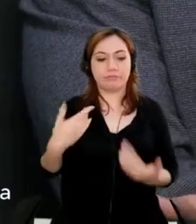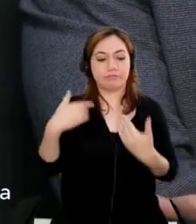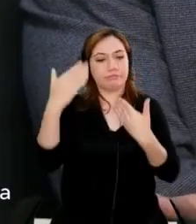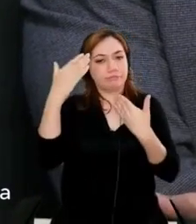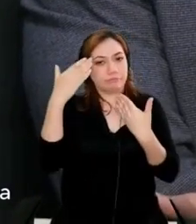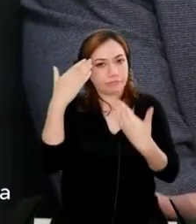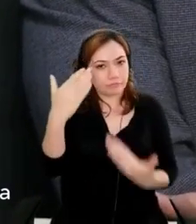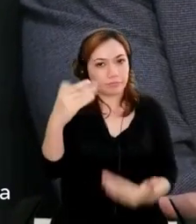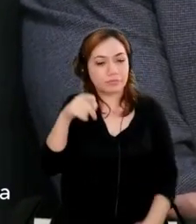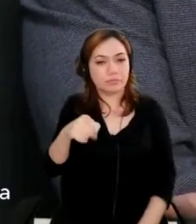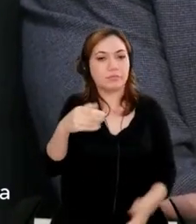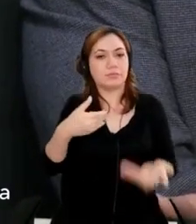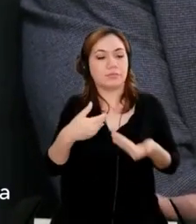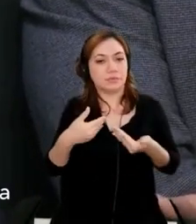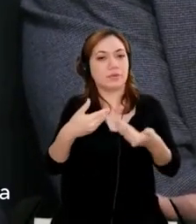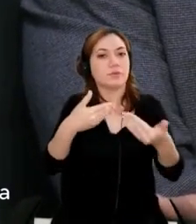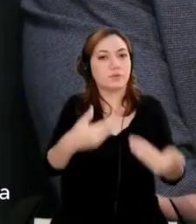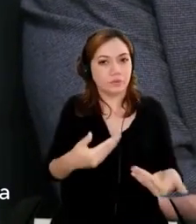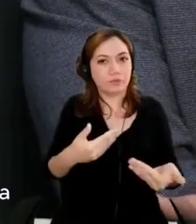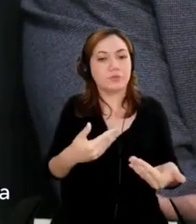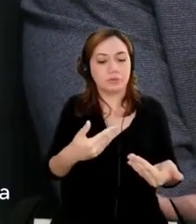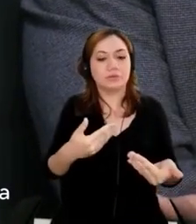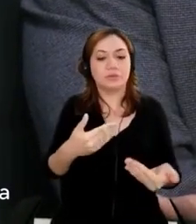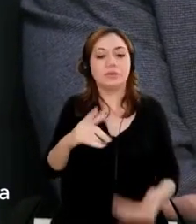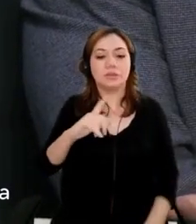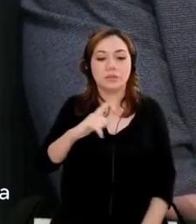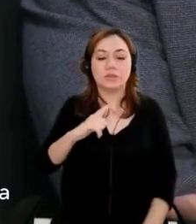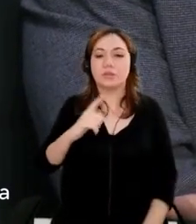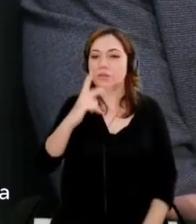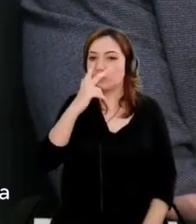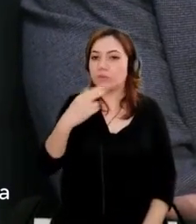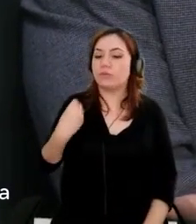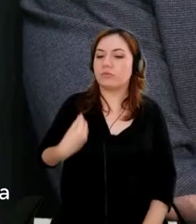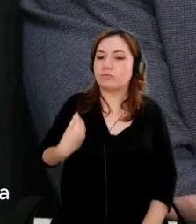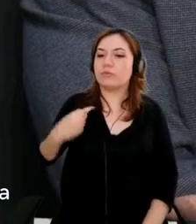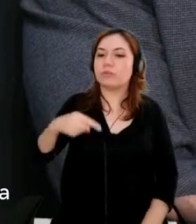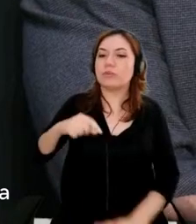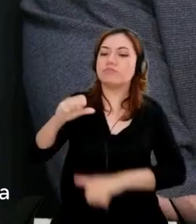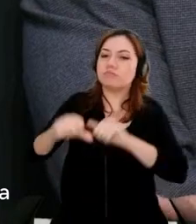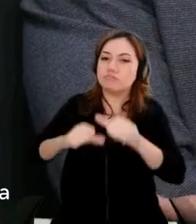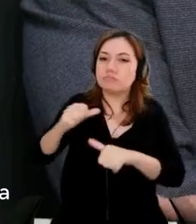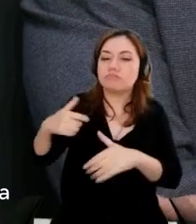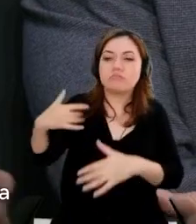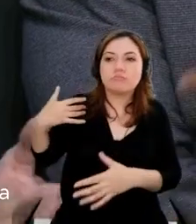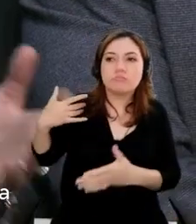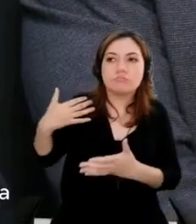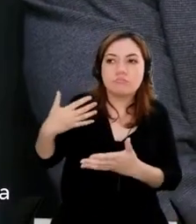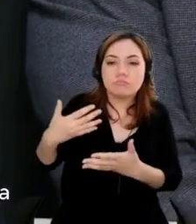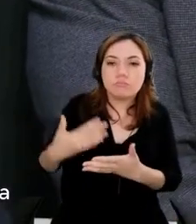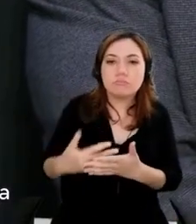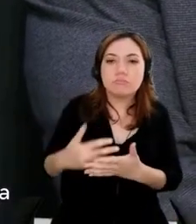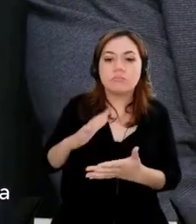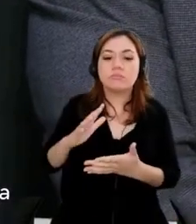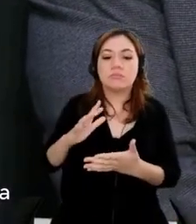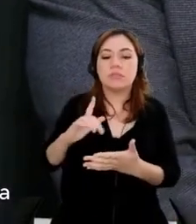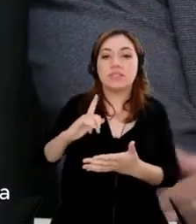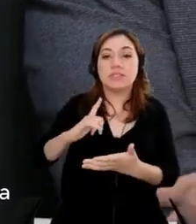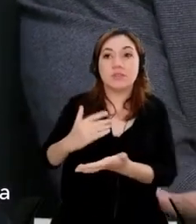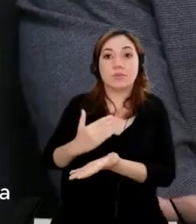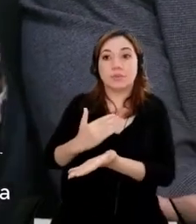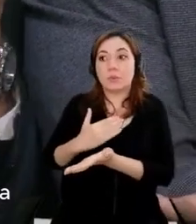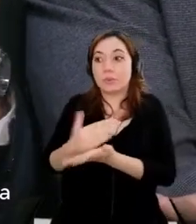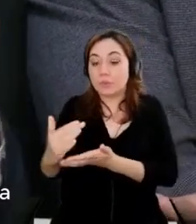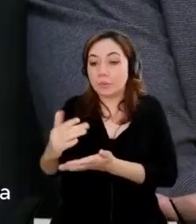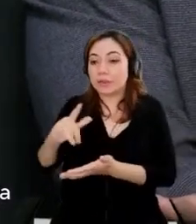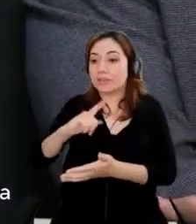invitation. I've been going through this transformation since we were taking retailers online and we